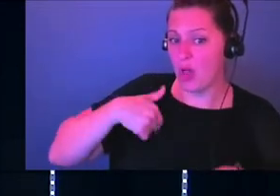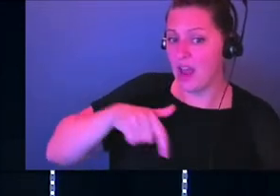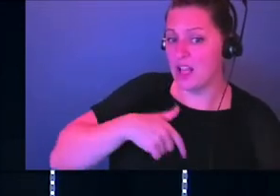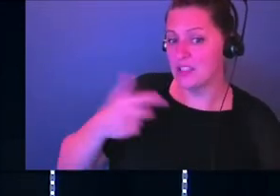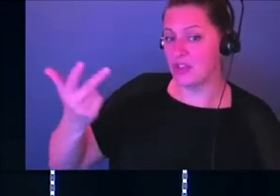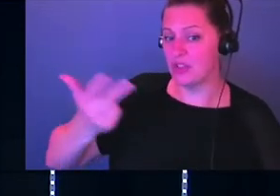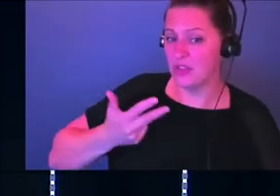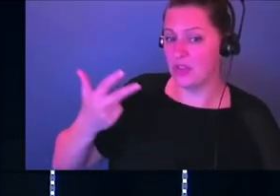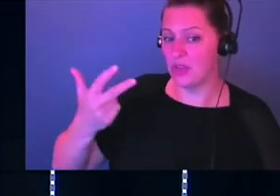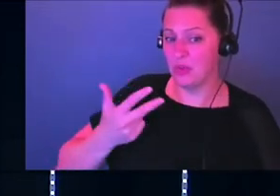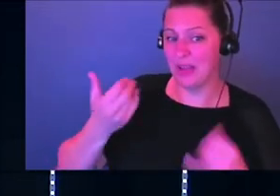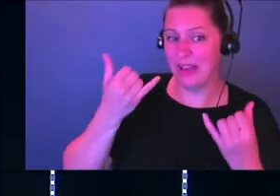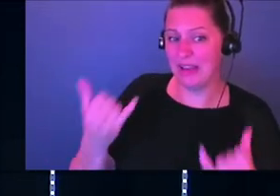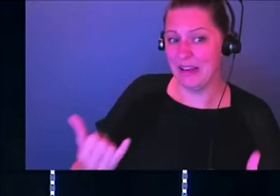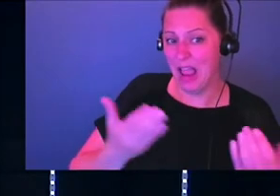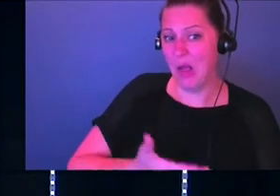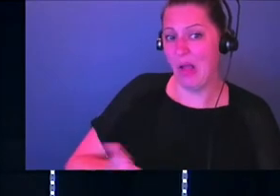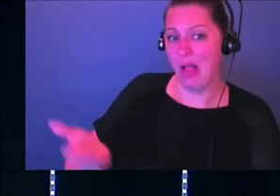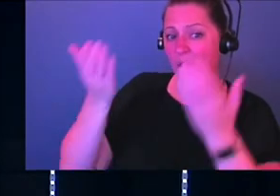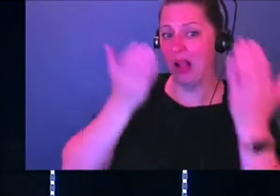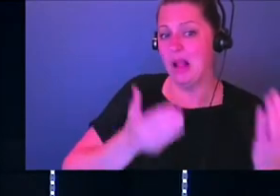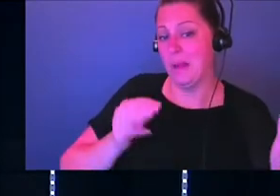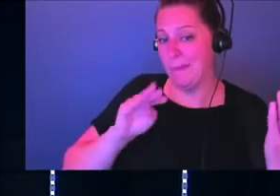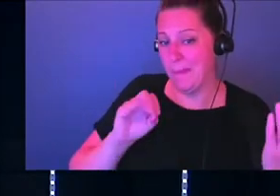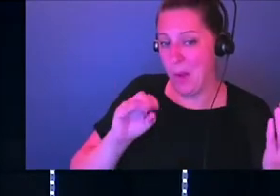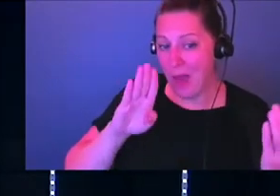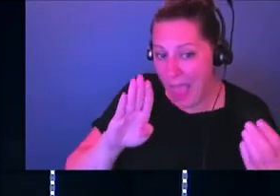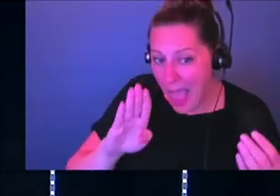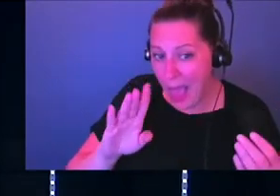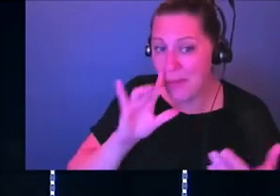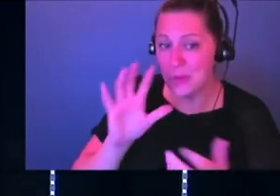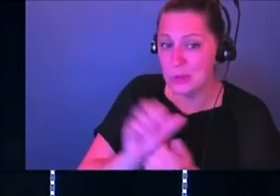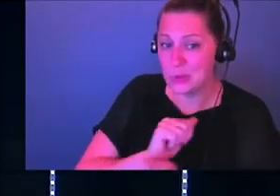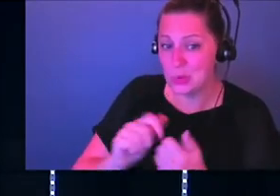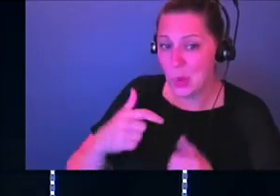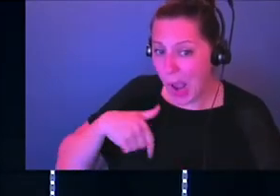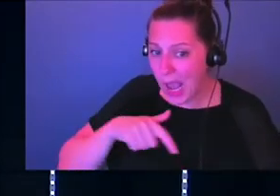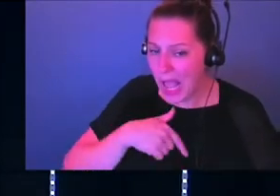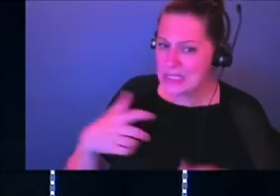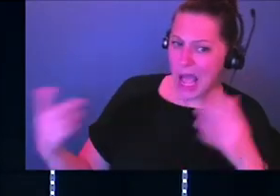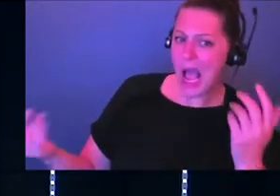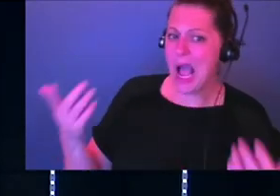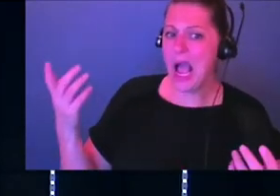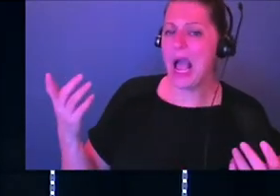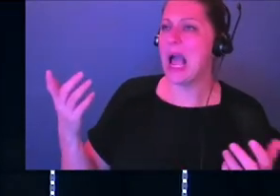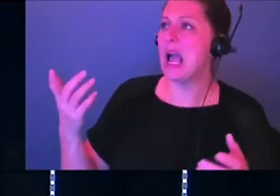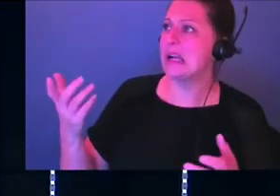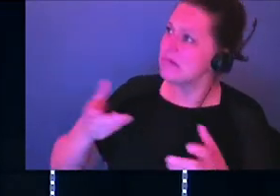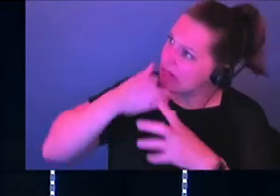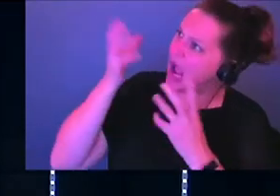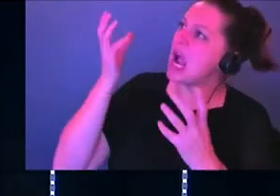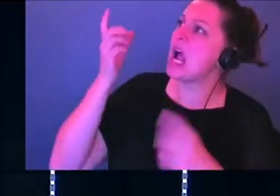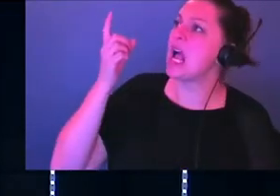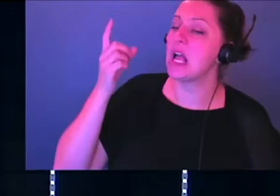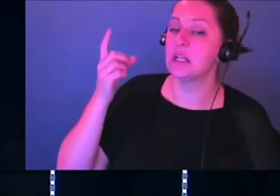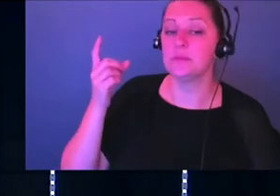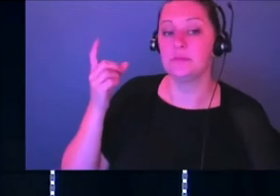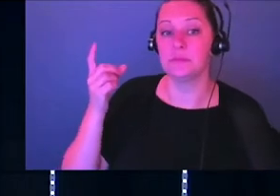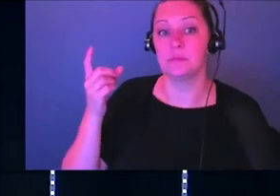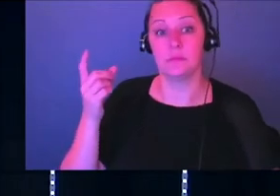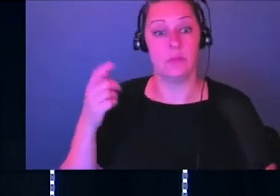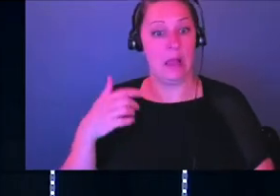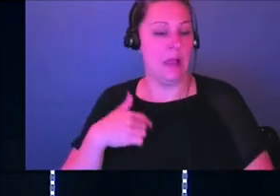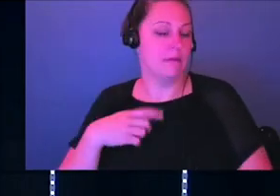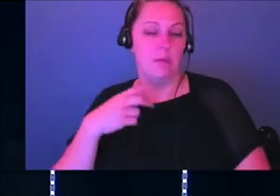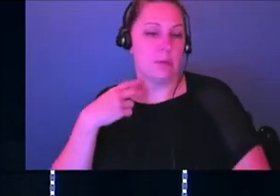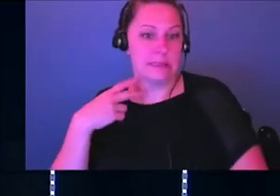to deliver us into the hands of Moab? Did God just call us together to destroy us? Is that what he's, you know, that's what I'm saying. Like, I've also never been stranded in